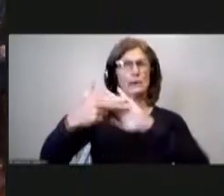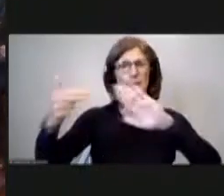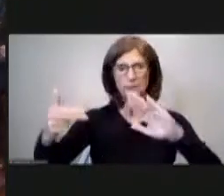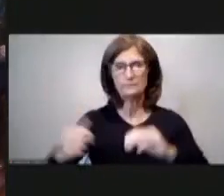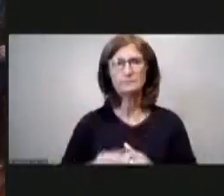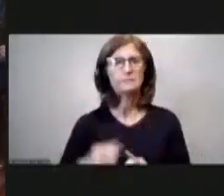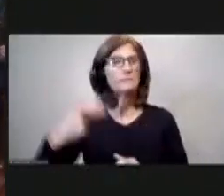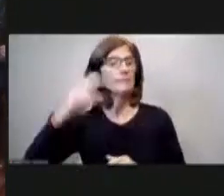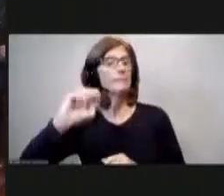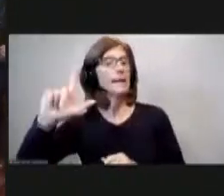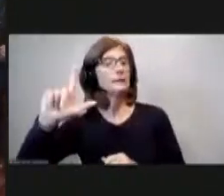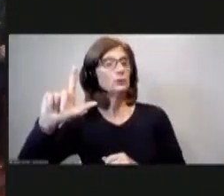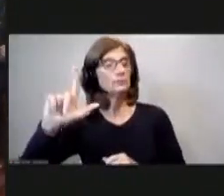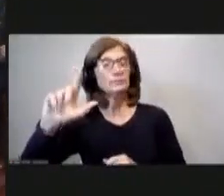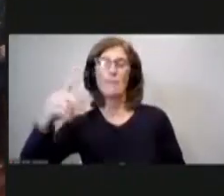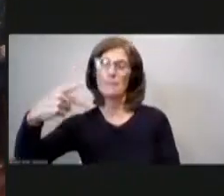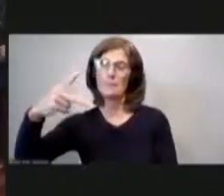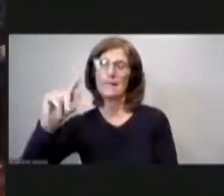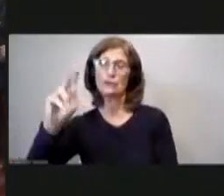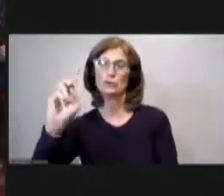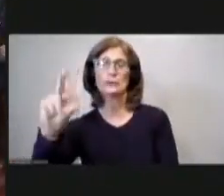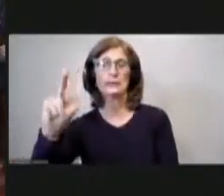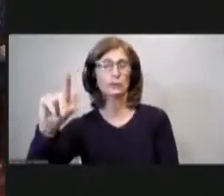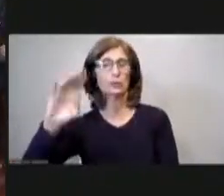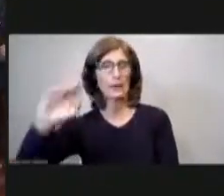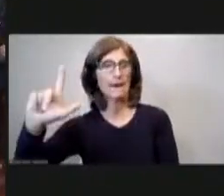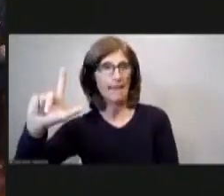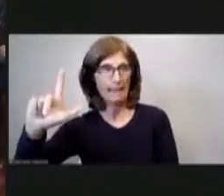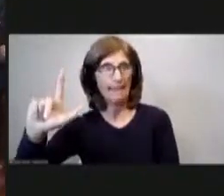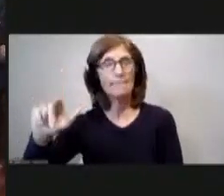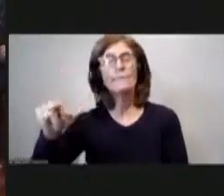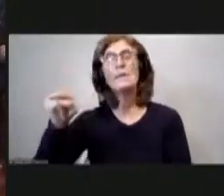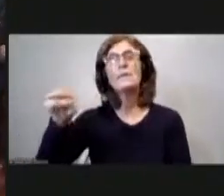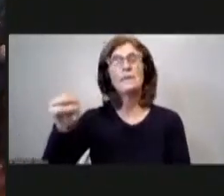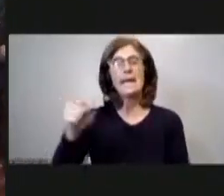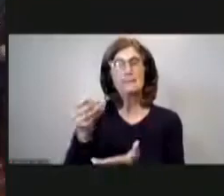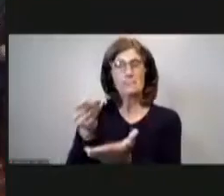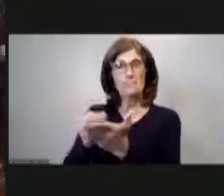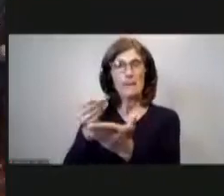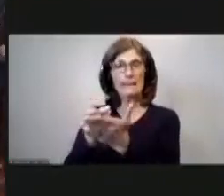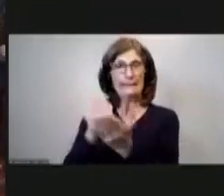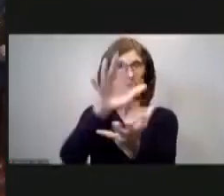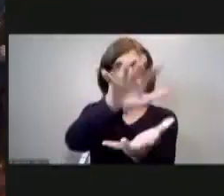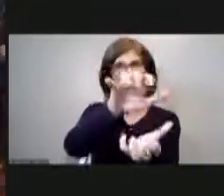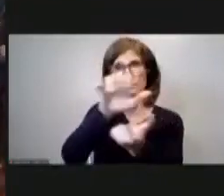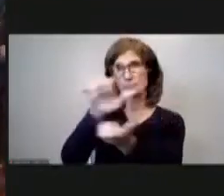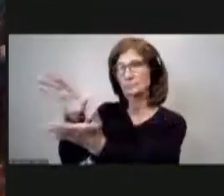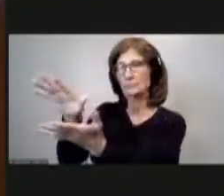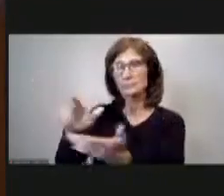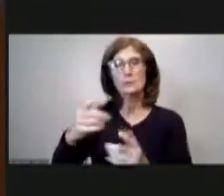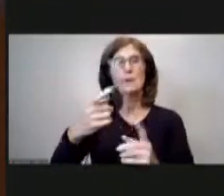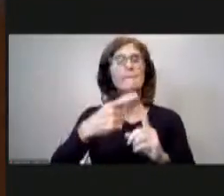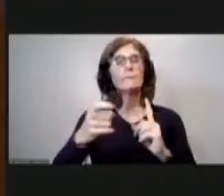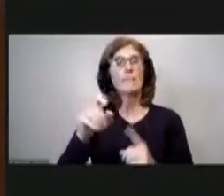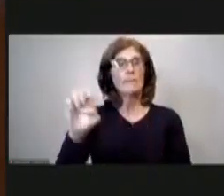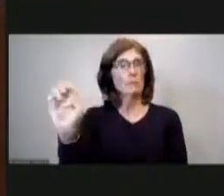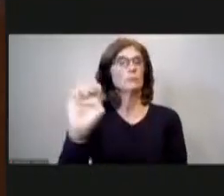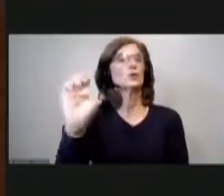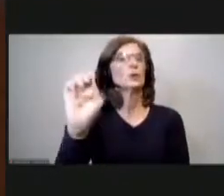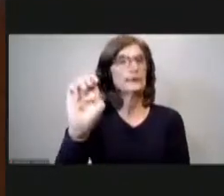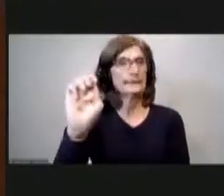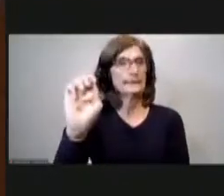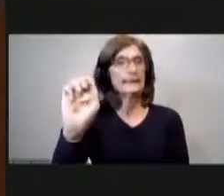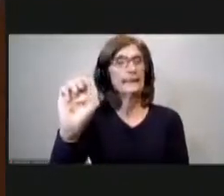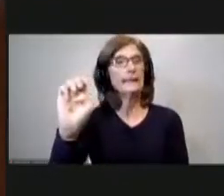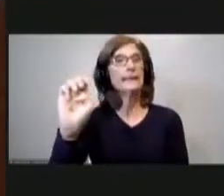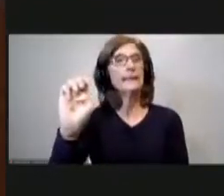um so these this funding shift is for uh some emergency landslide invoices that domi has